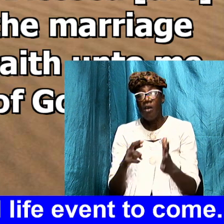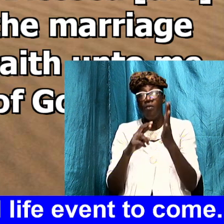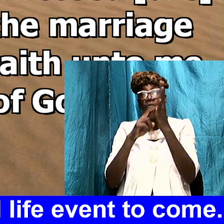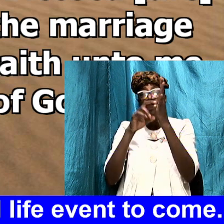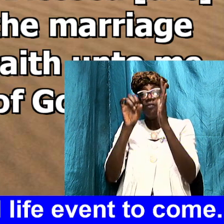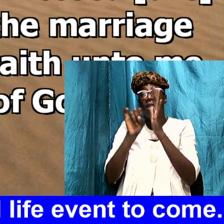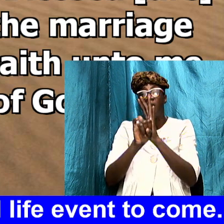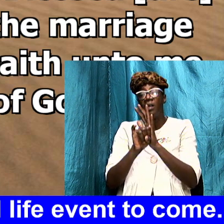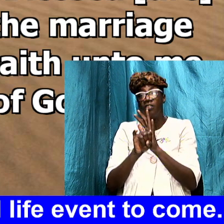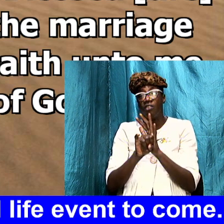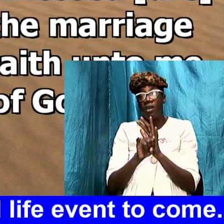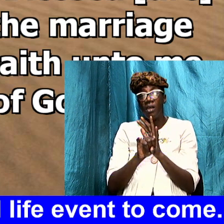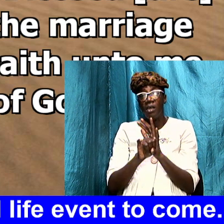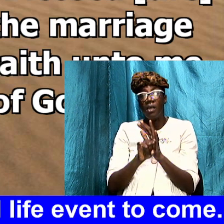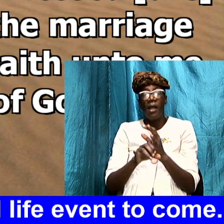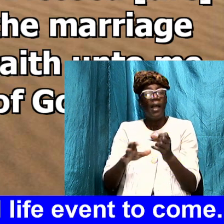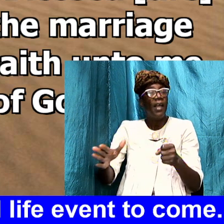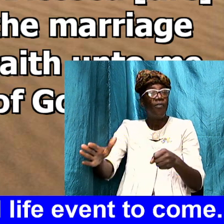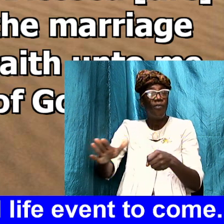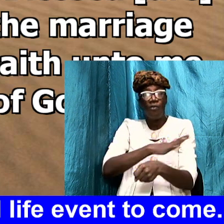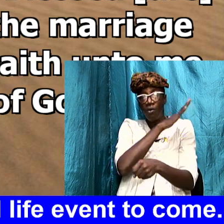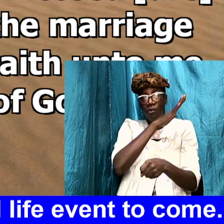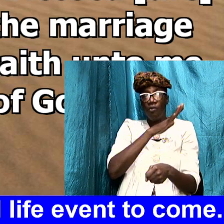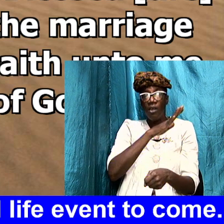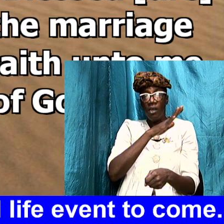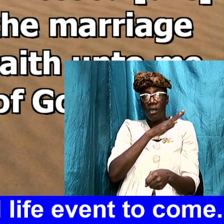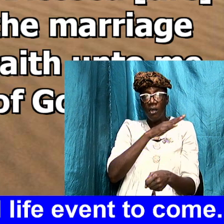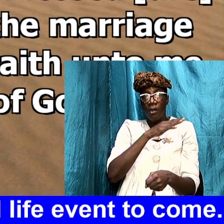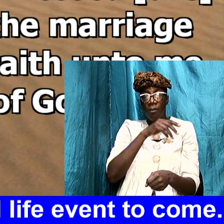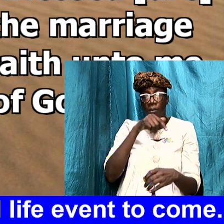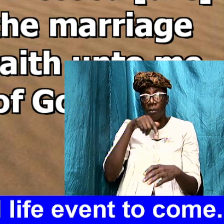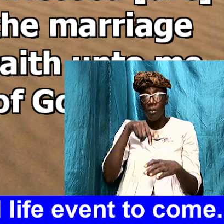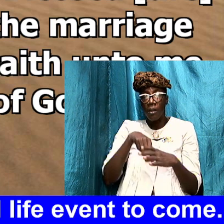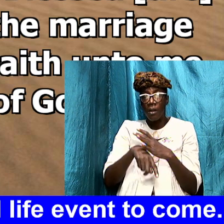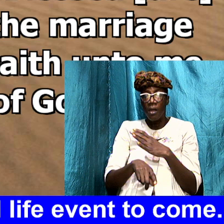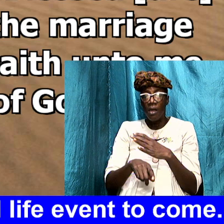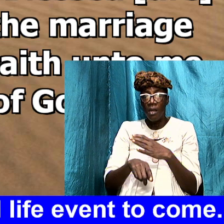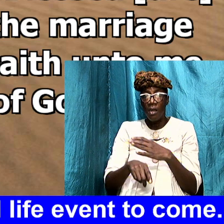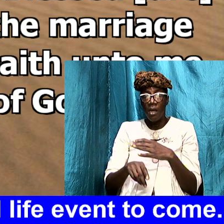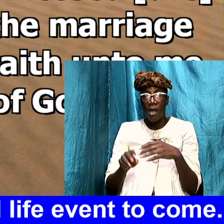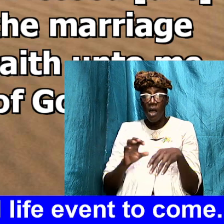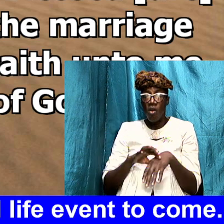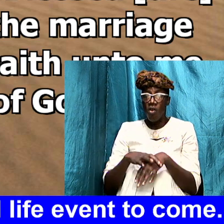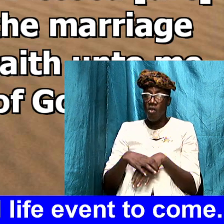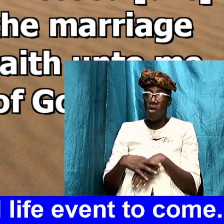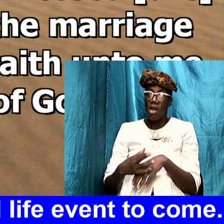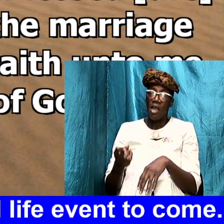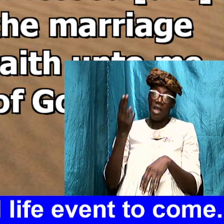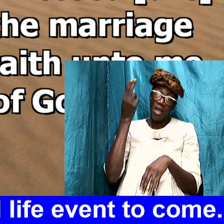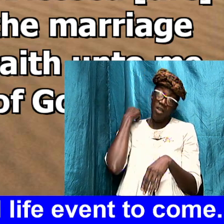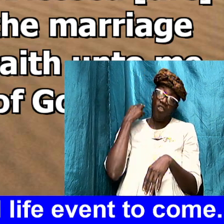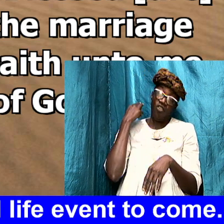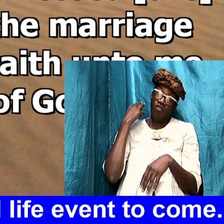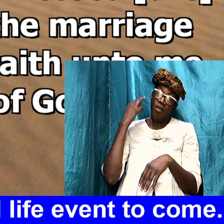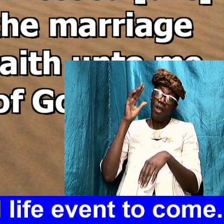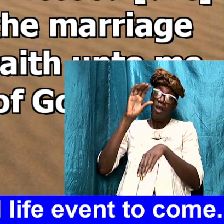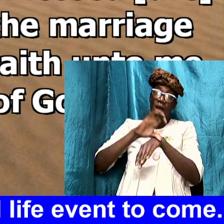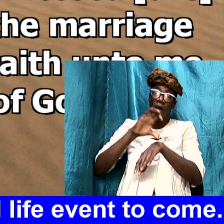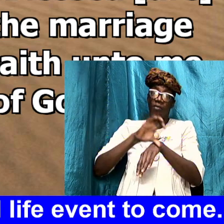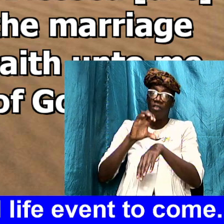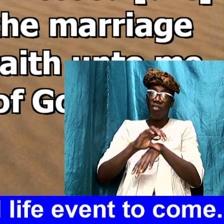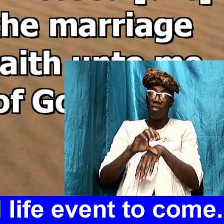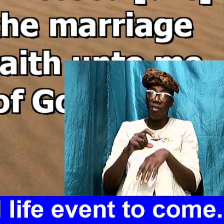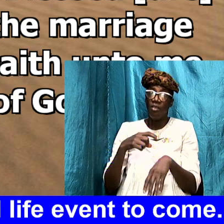been fulfilled in the early history of the church it